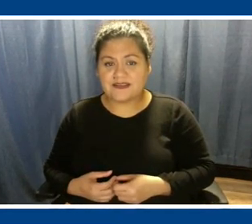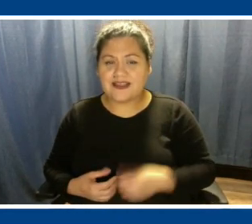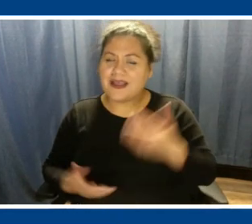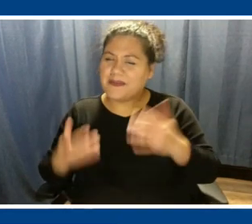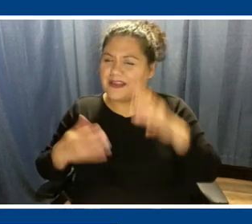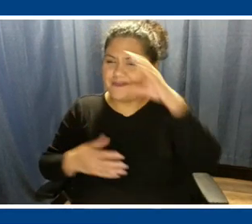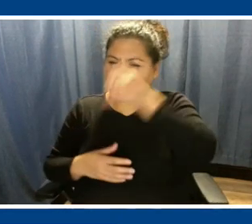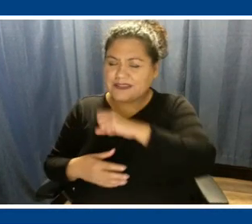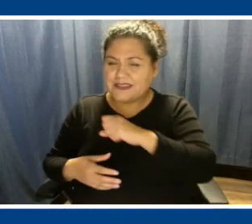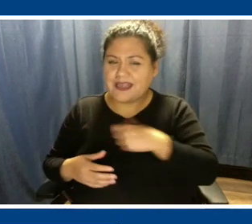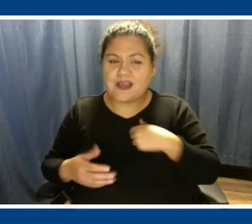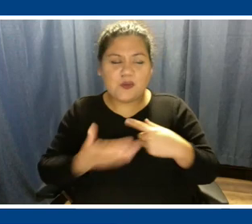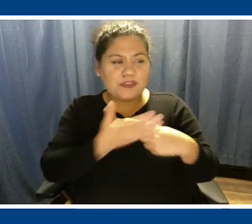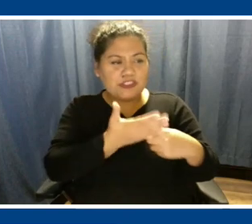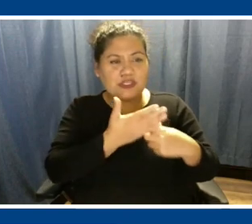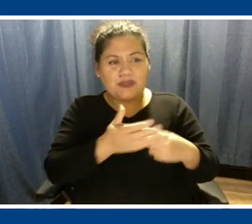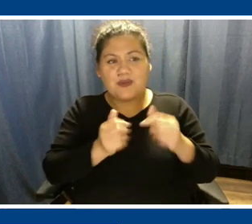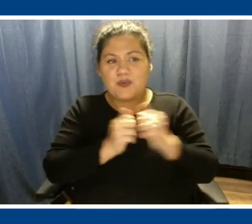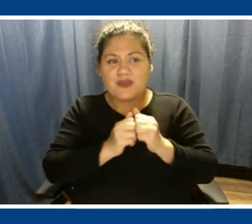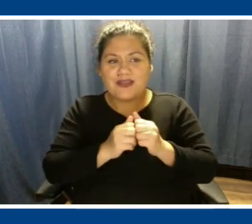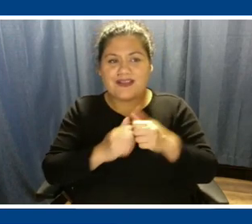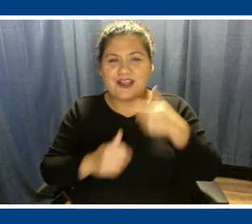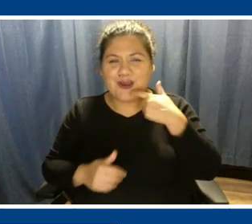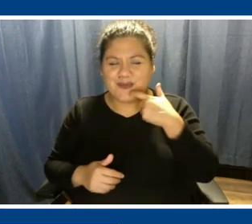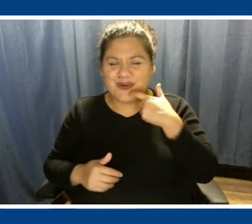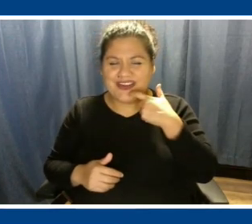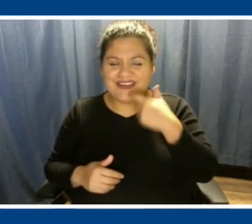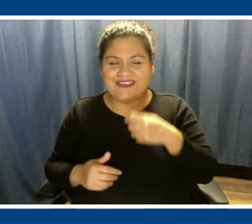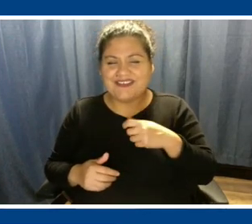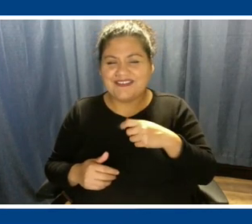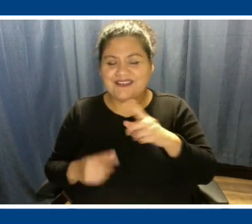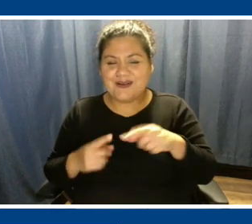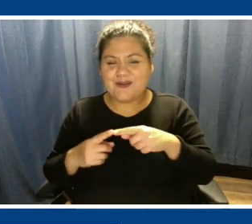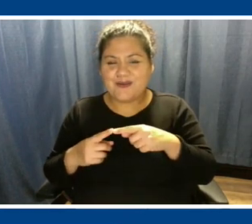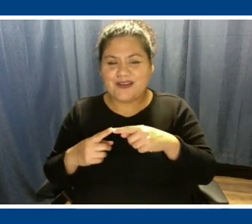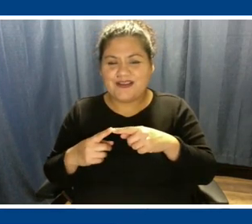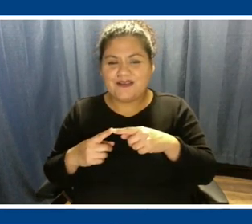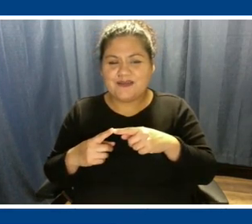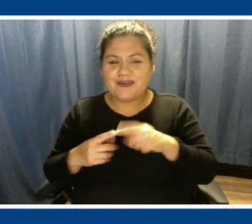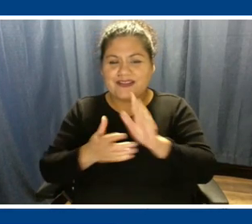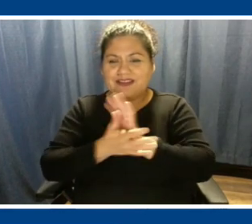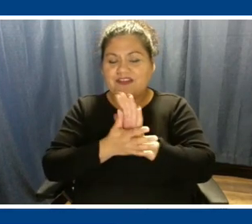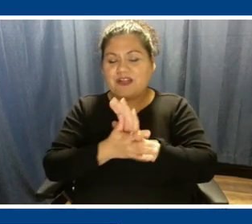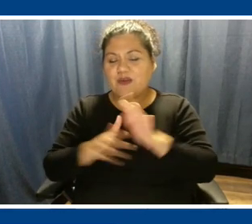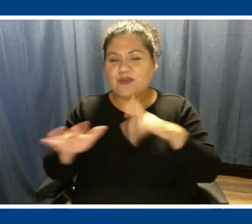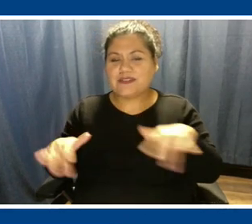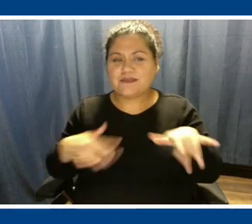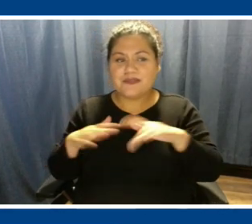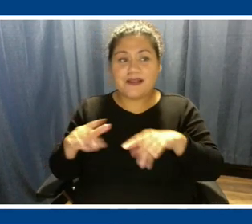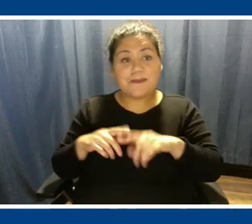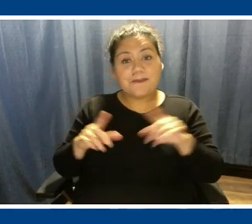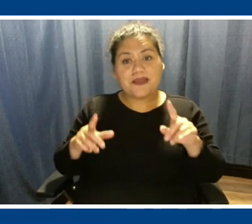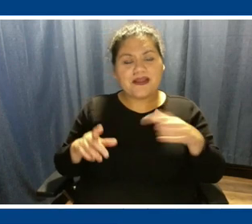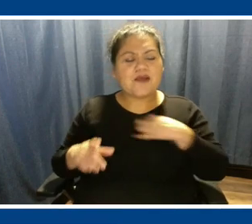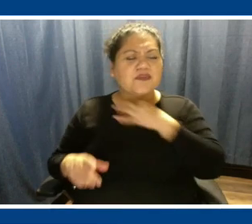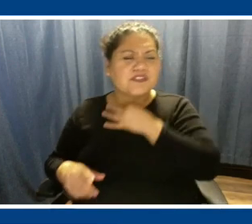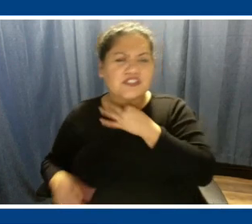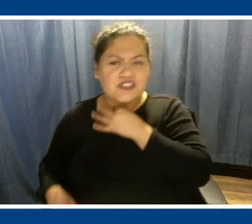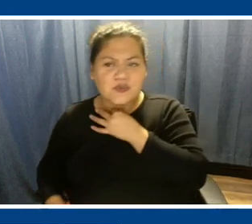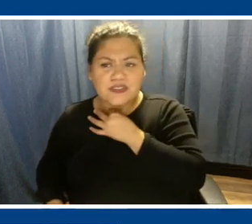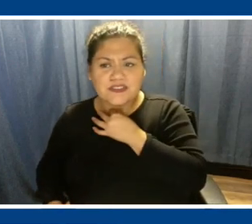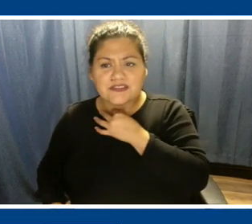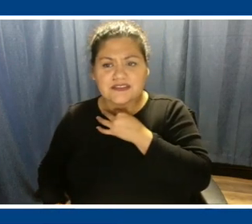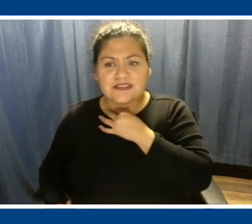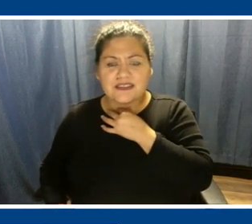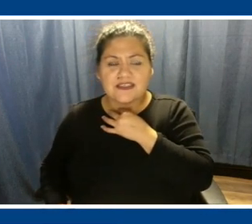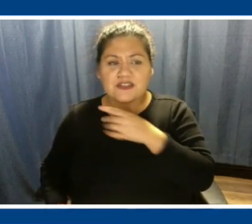because I was talking to the operator when that video was playing. But I was curious as you mentioned at the